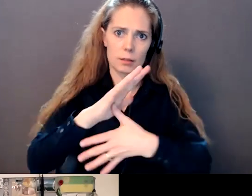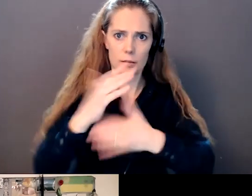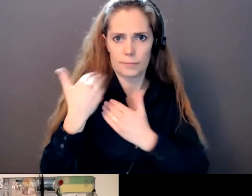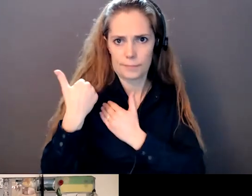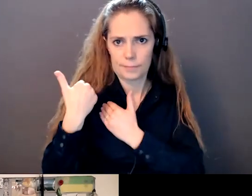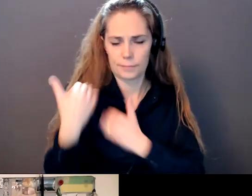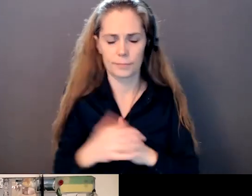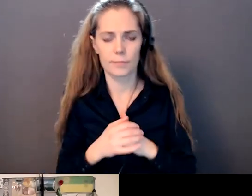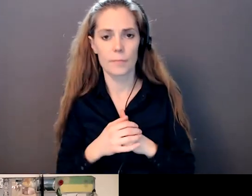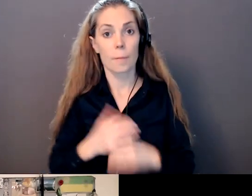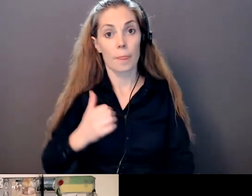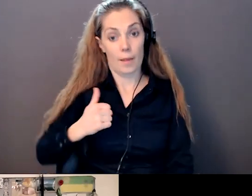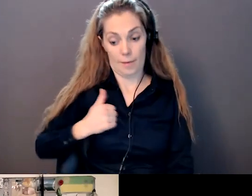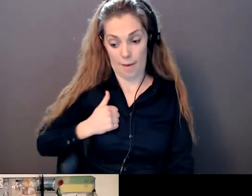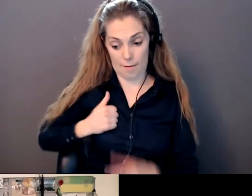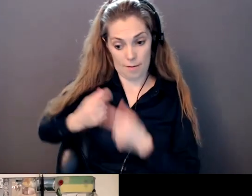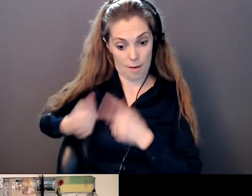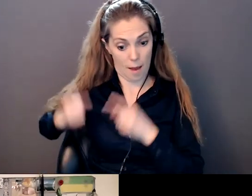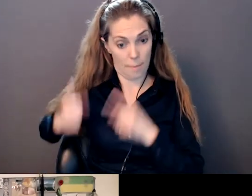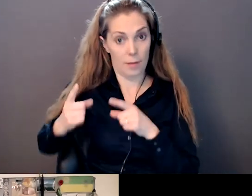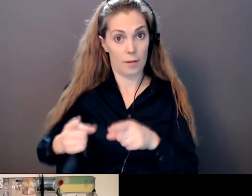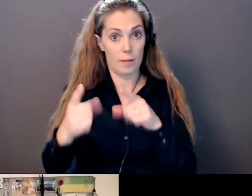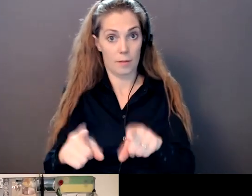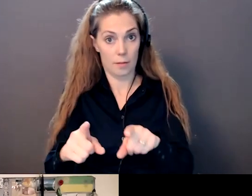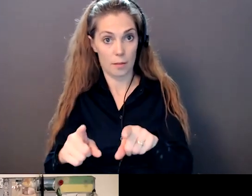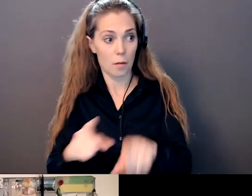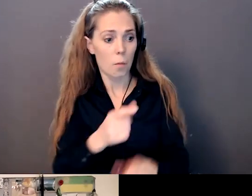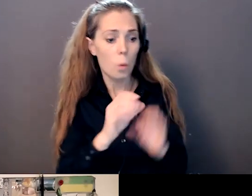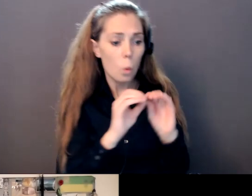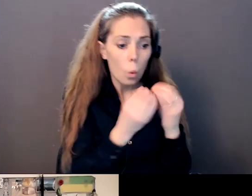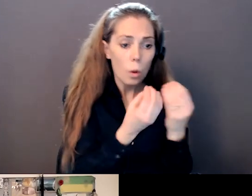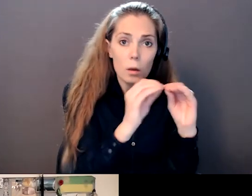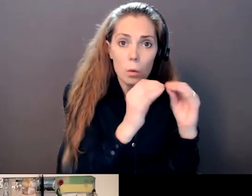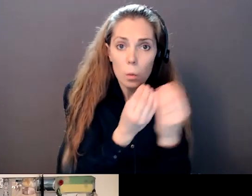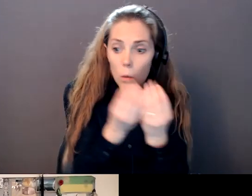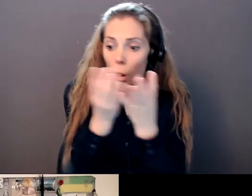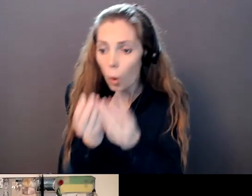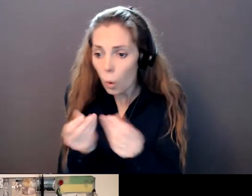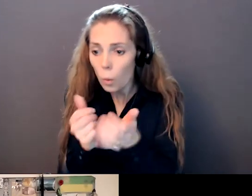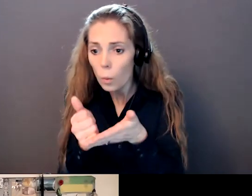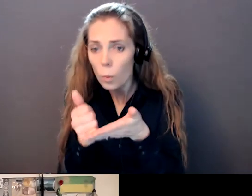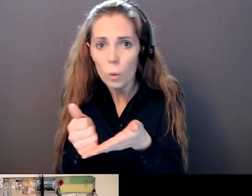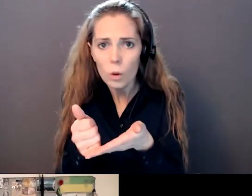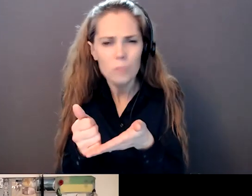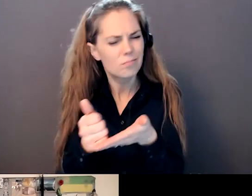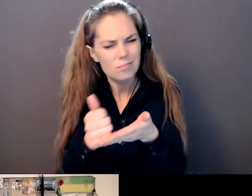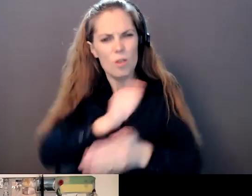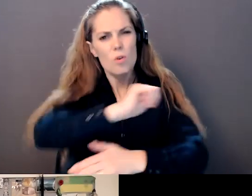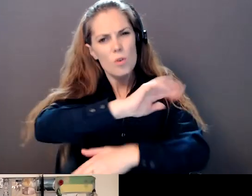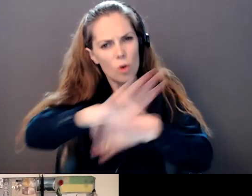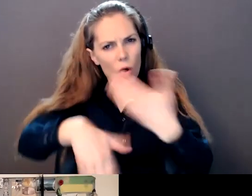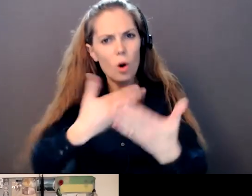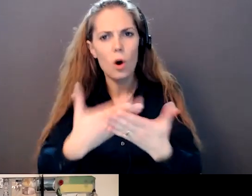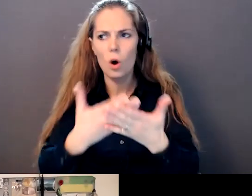it can't be handled by a few organizations or a few people. has to be handled by us all. And until we get to that point, we'll always have barriers. We'll have